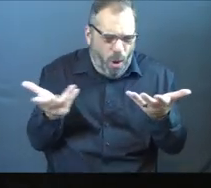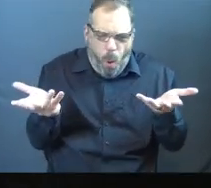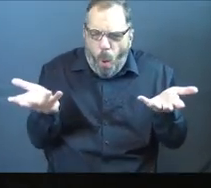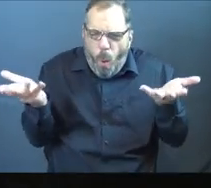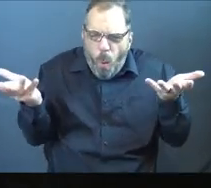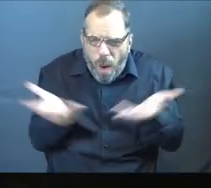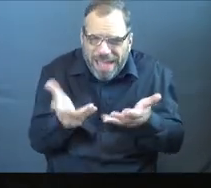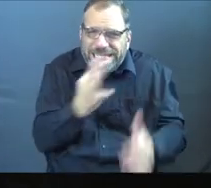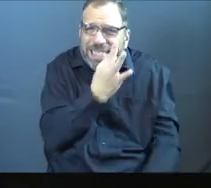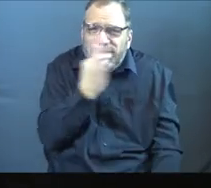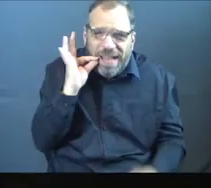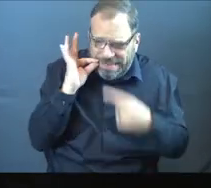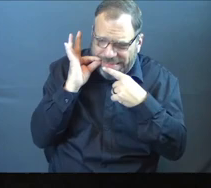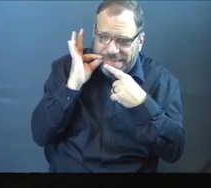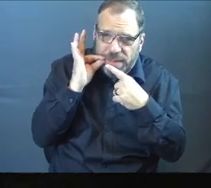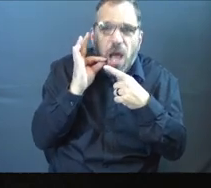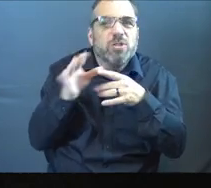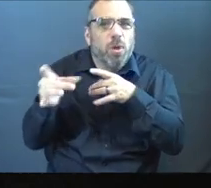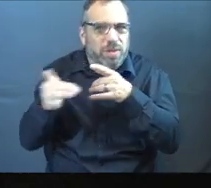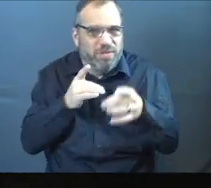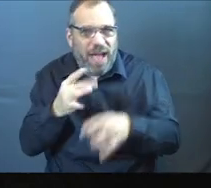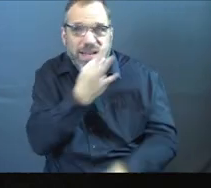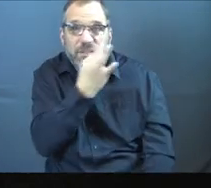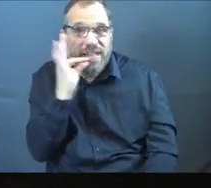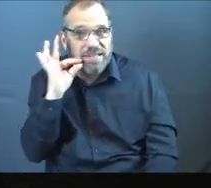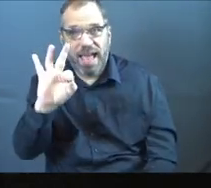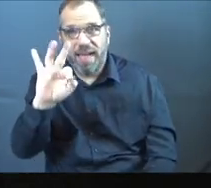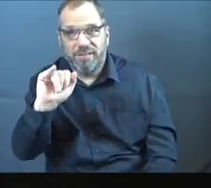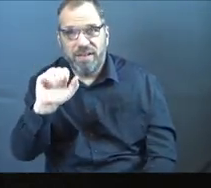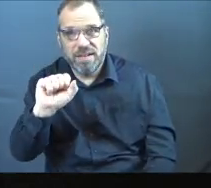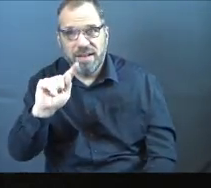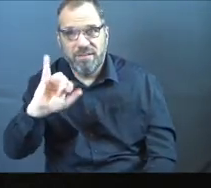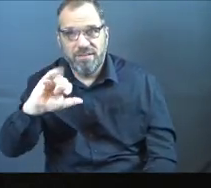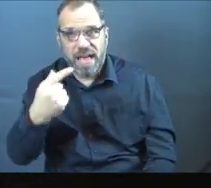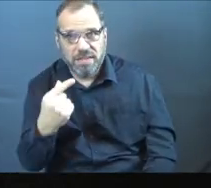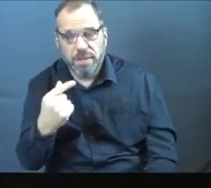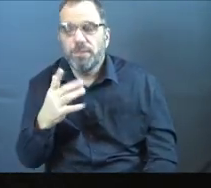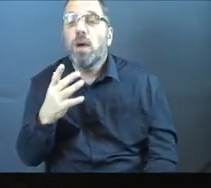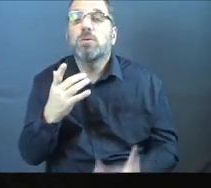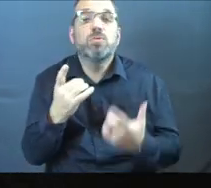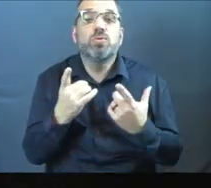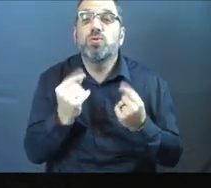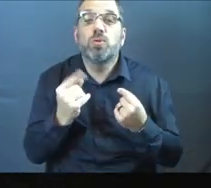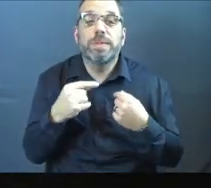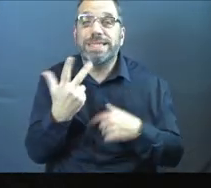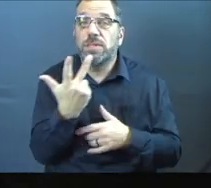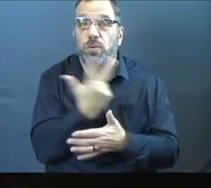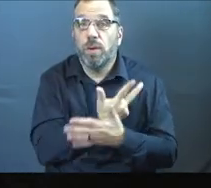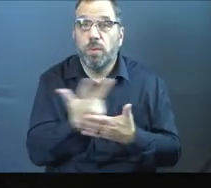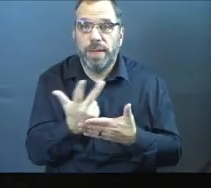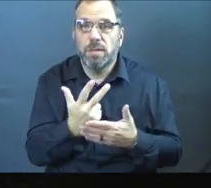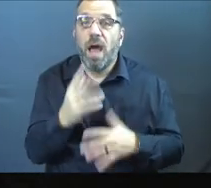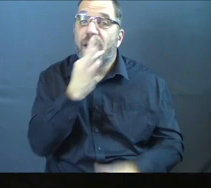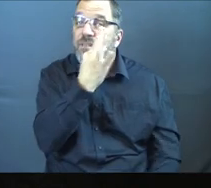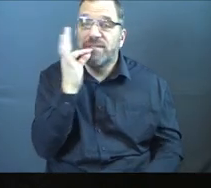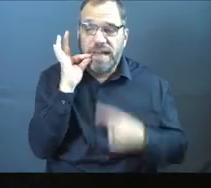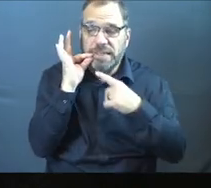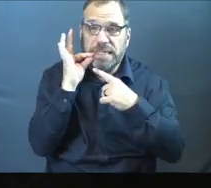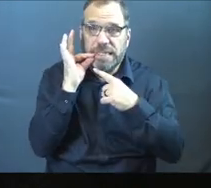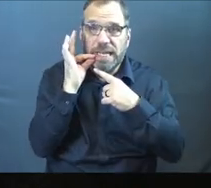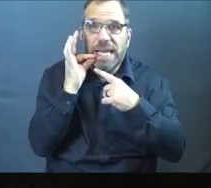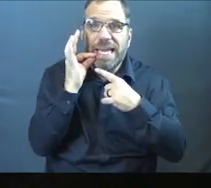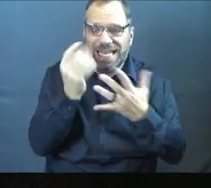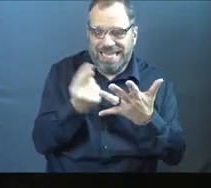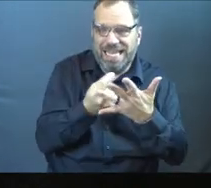is fasting? I've got a definition for you just to kind of summarize what we're doing during these 21 days. So fasting, again, is the